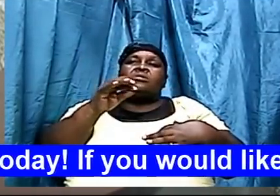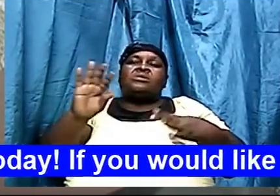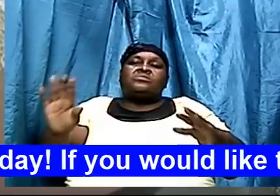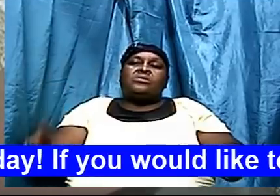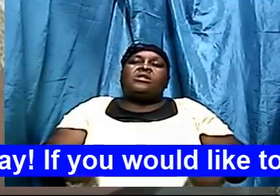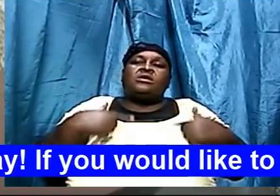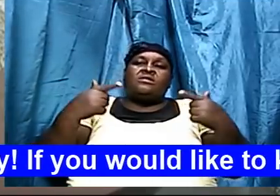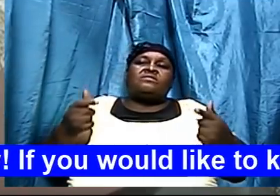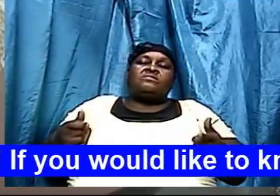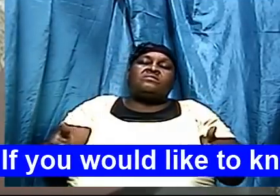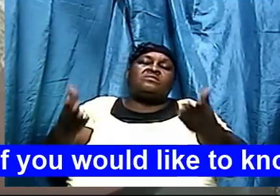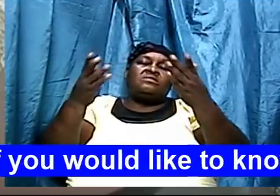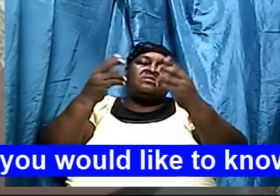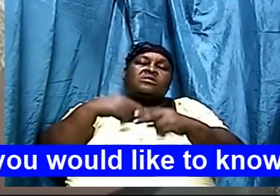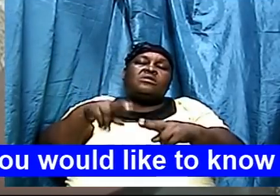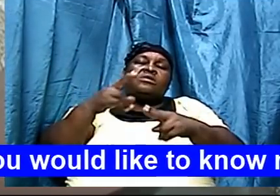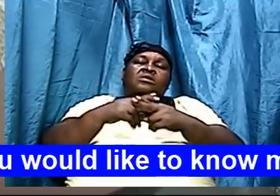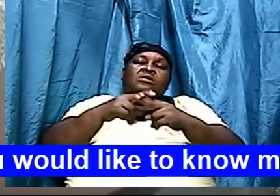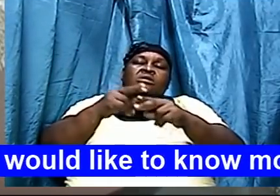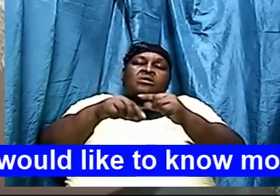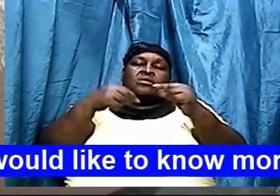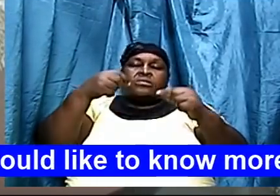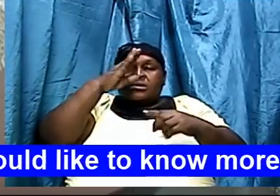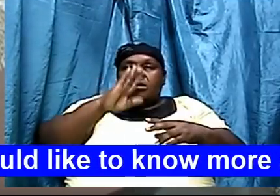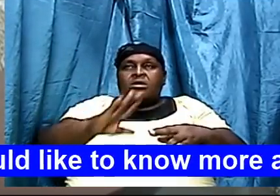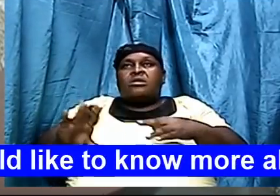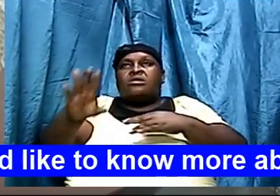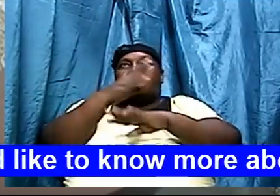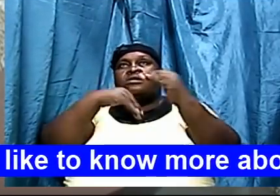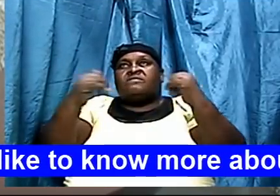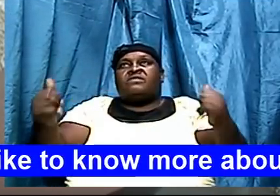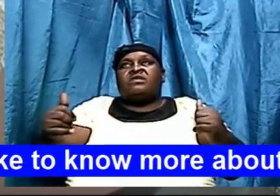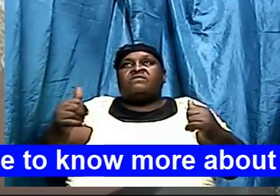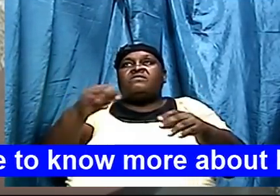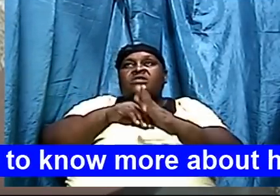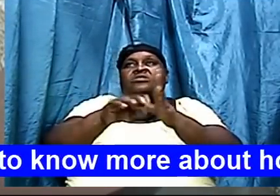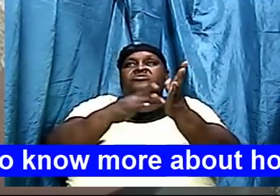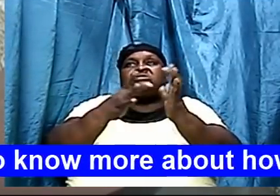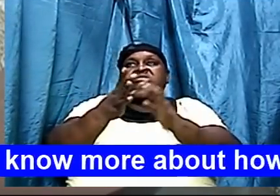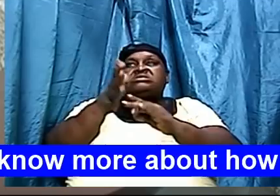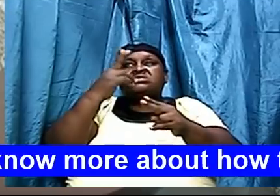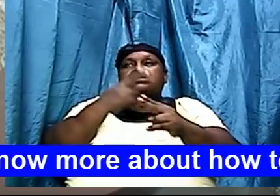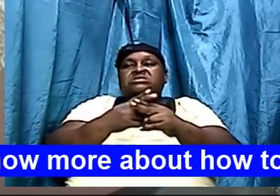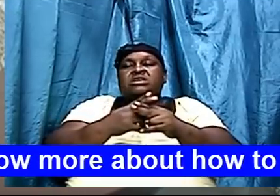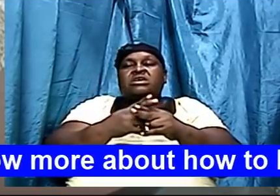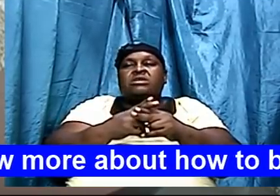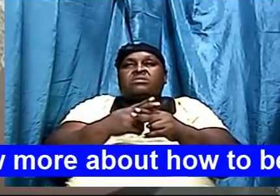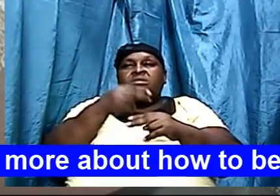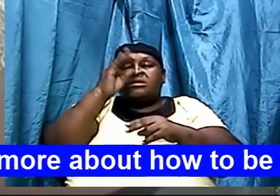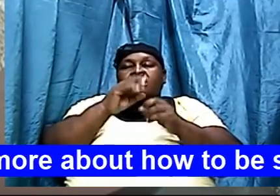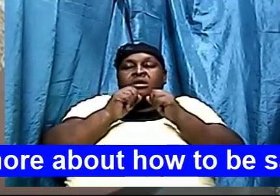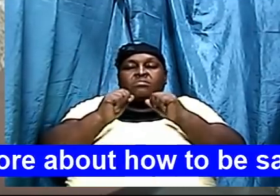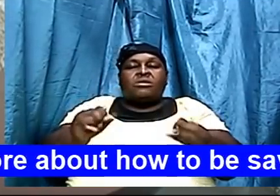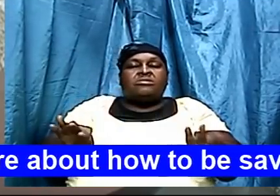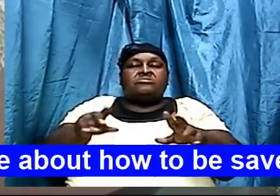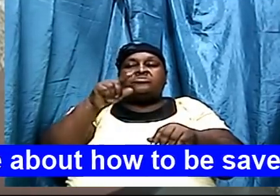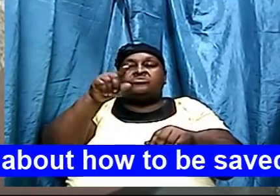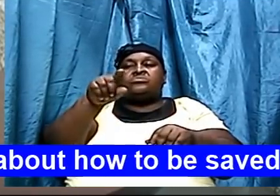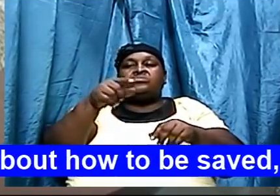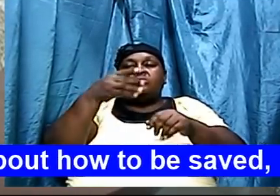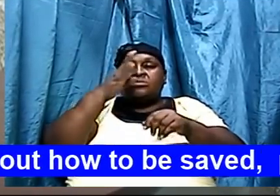in Jesus name I pray right now in Jesus name God bless you God bless you